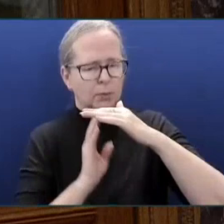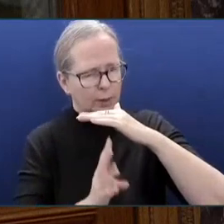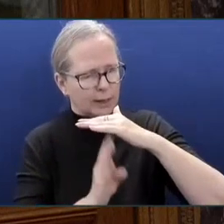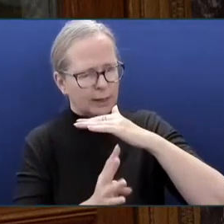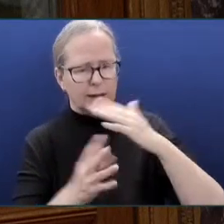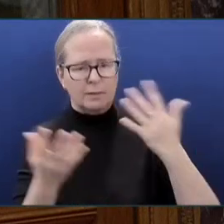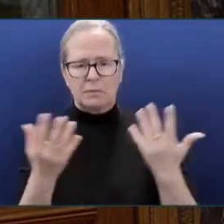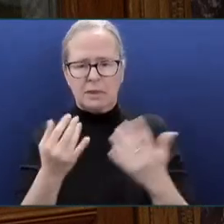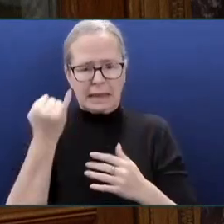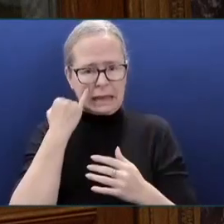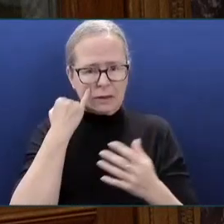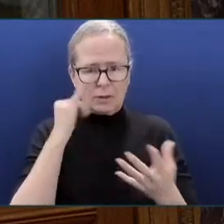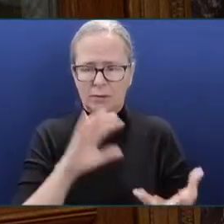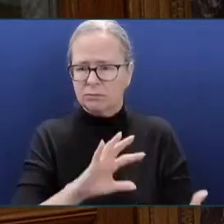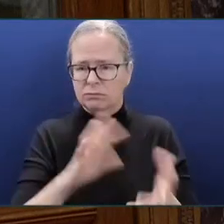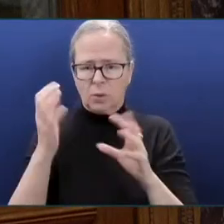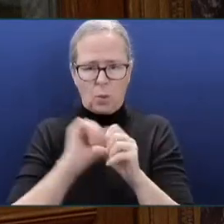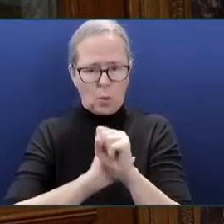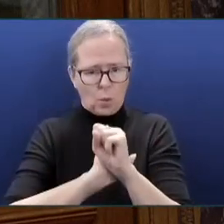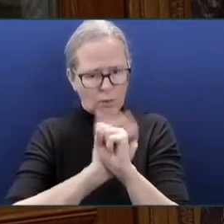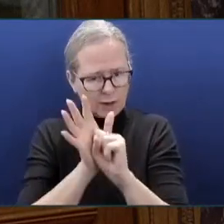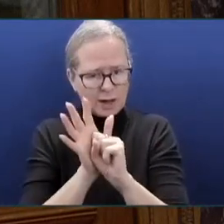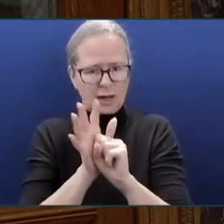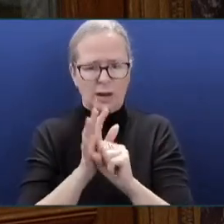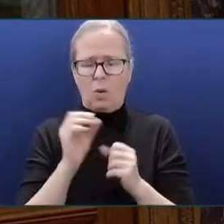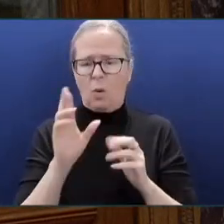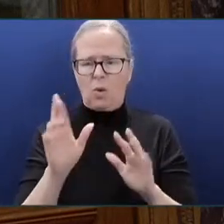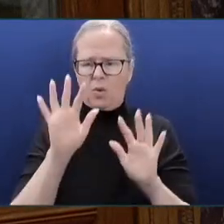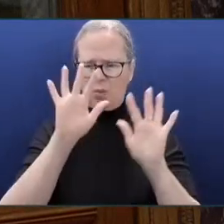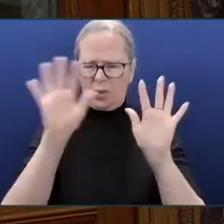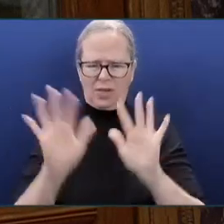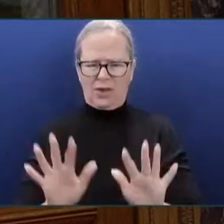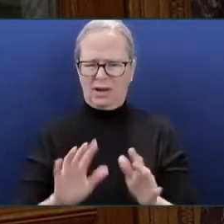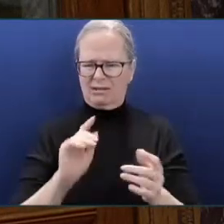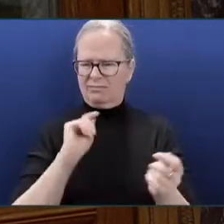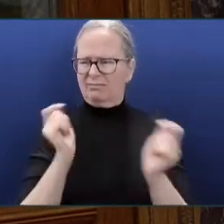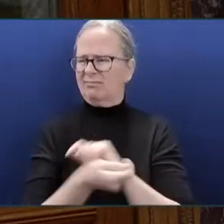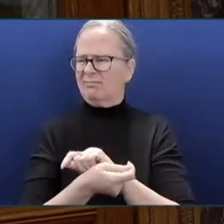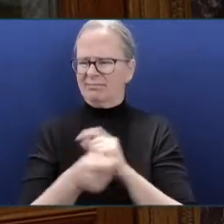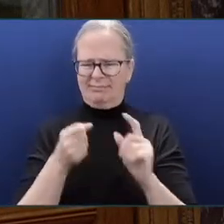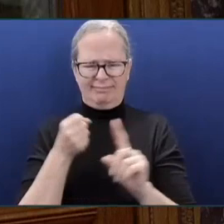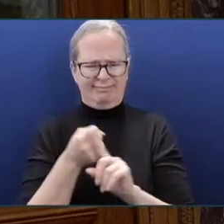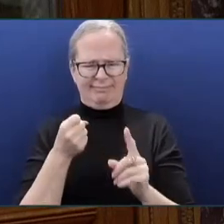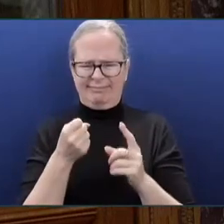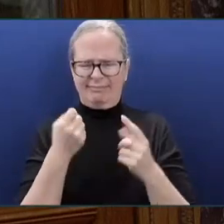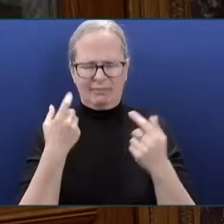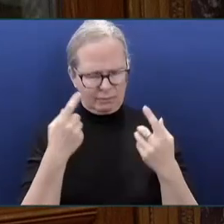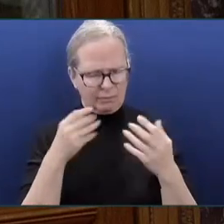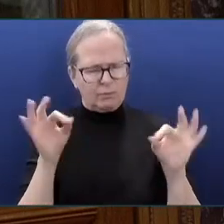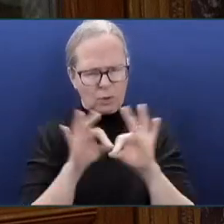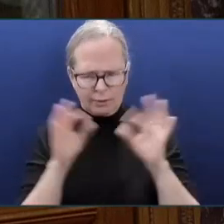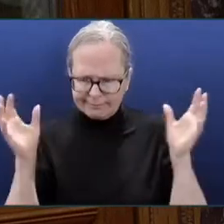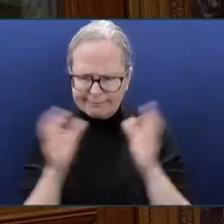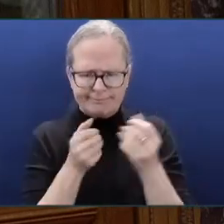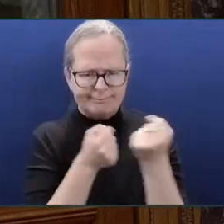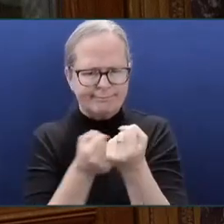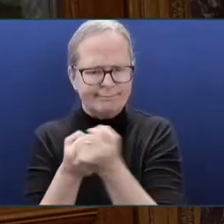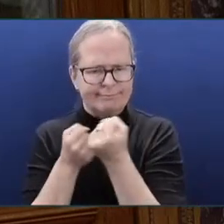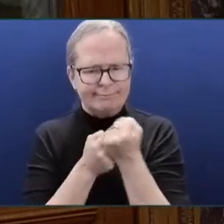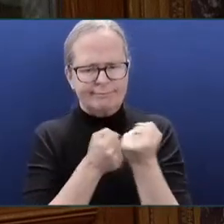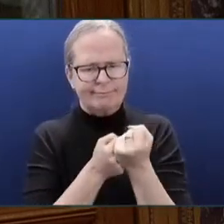climate events experienced by British Columbia in the recent years, including a major heat dome, wildfires and catastrophic floods.